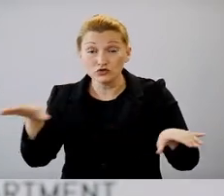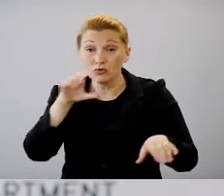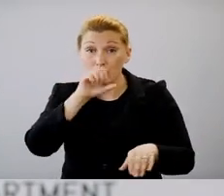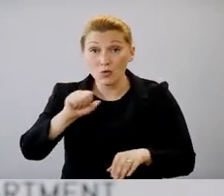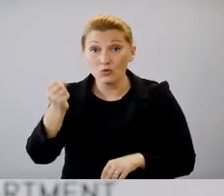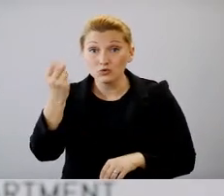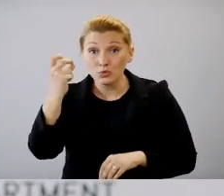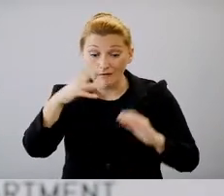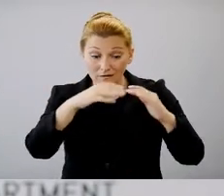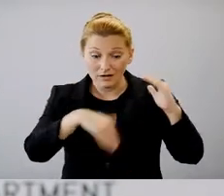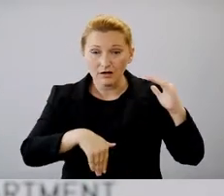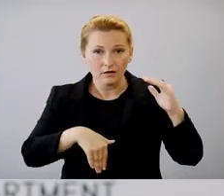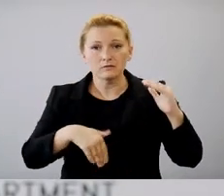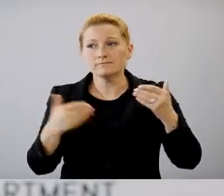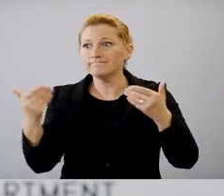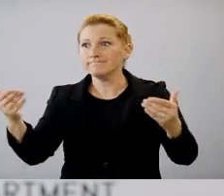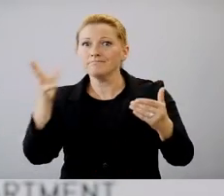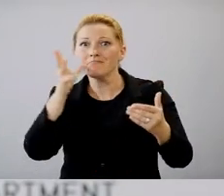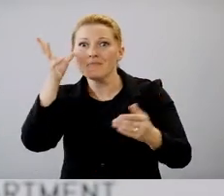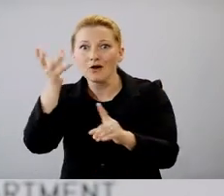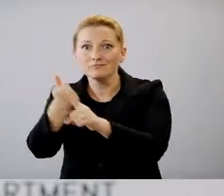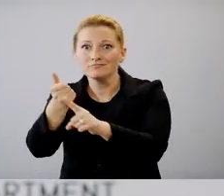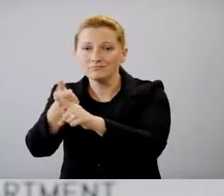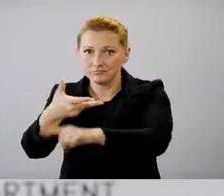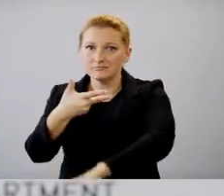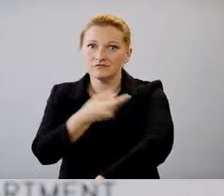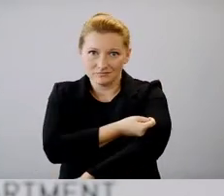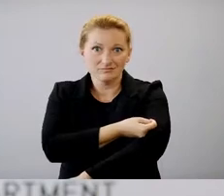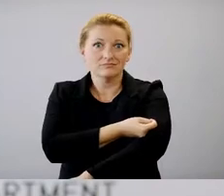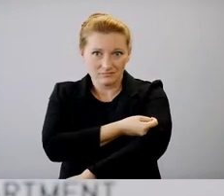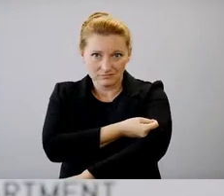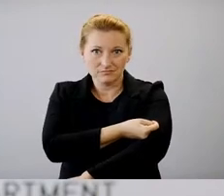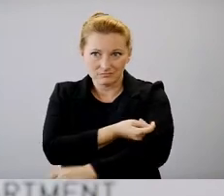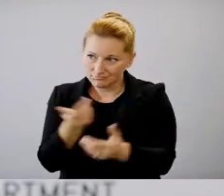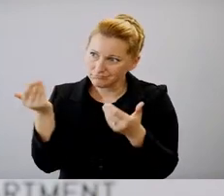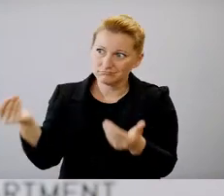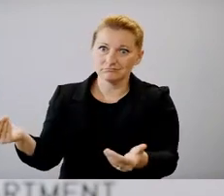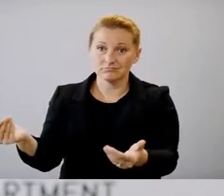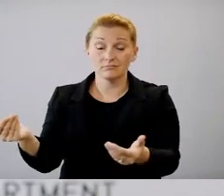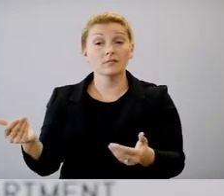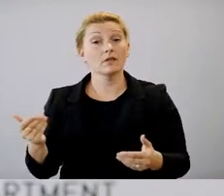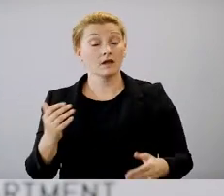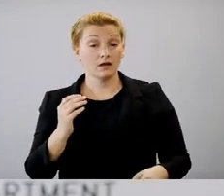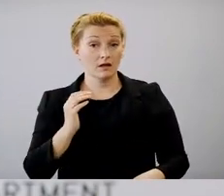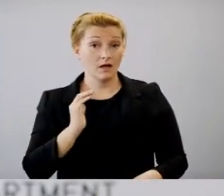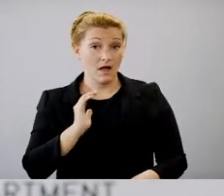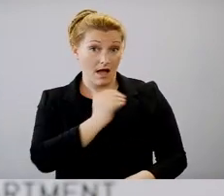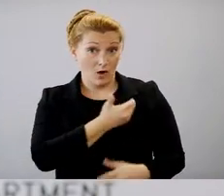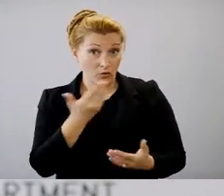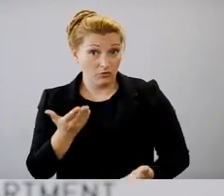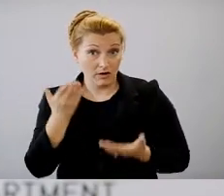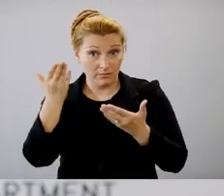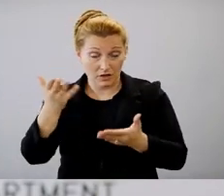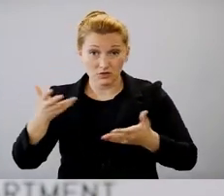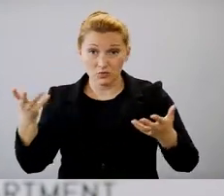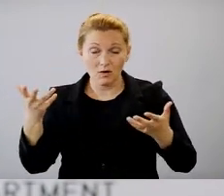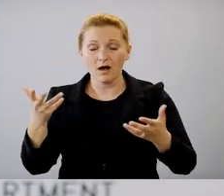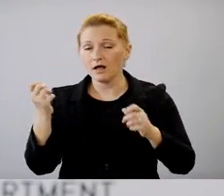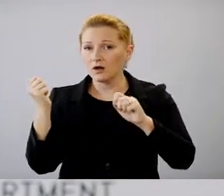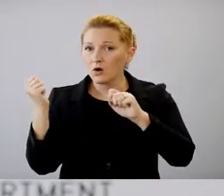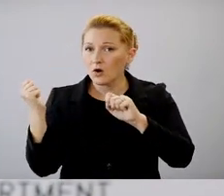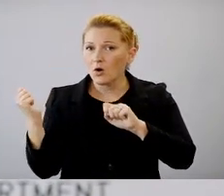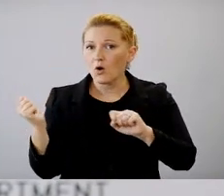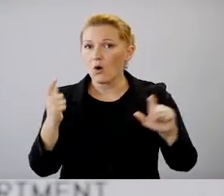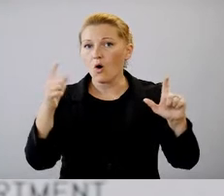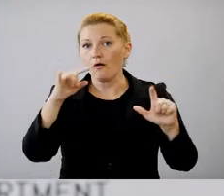our school guidance recommends that all unvaccinated individuals, which in this case includes children 12 or